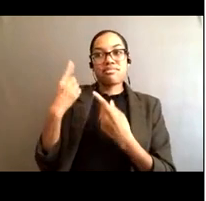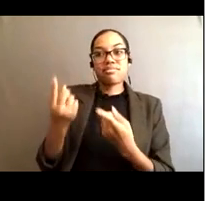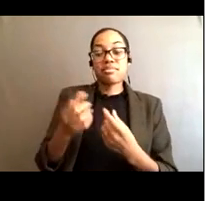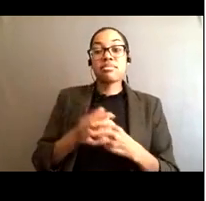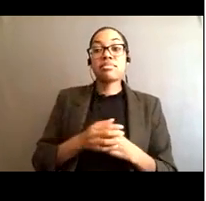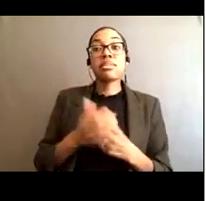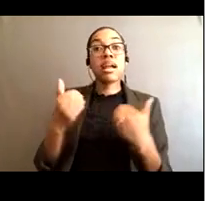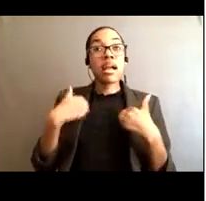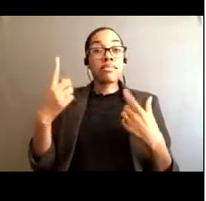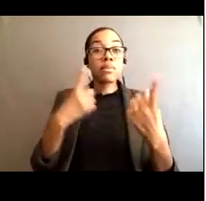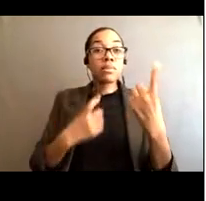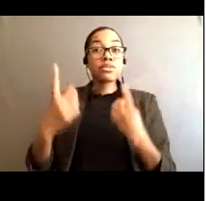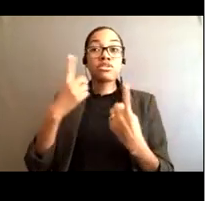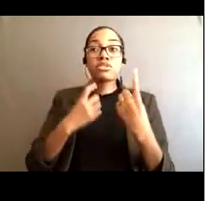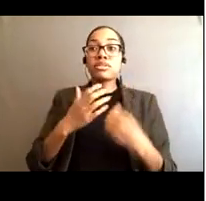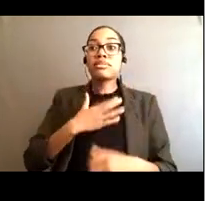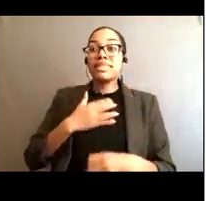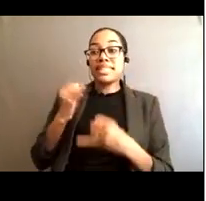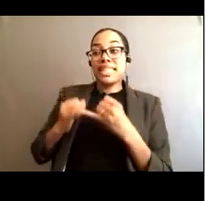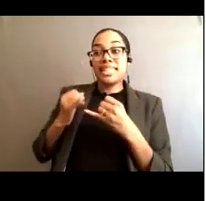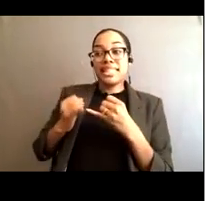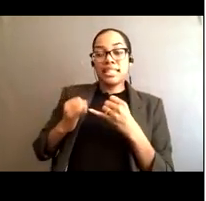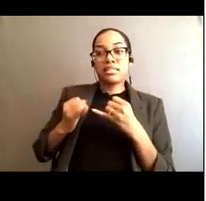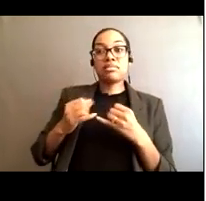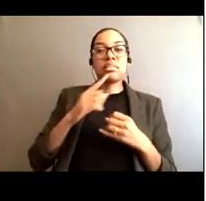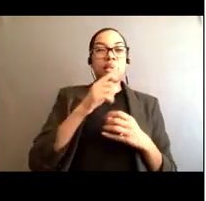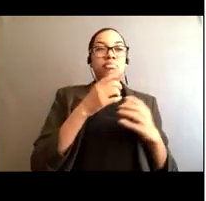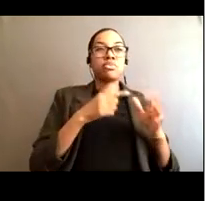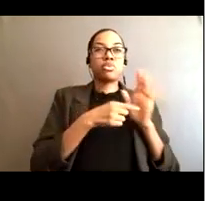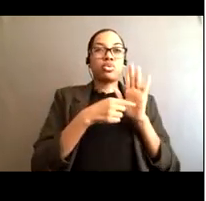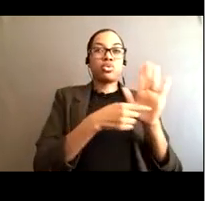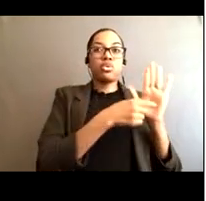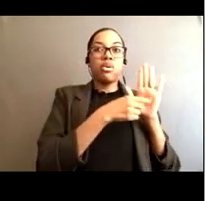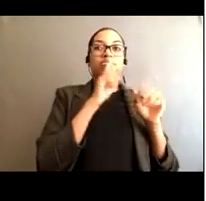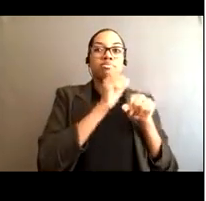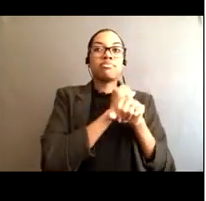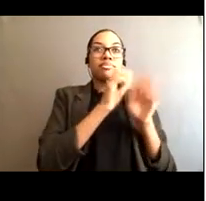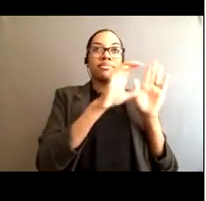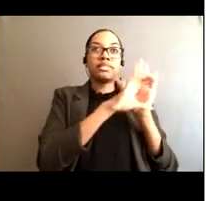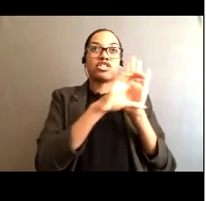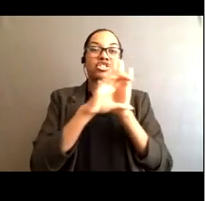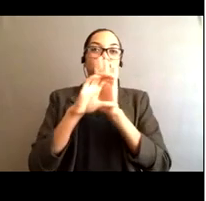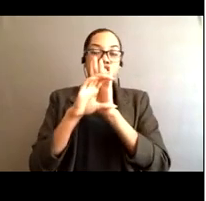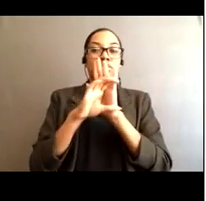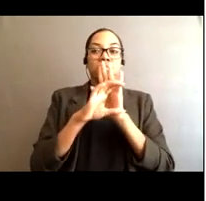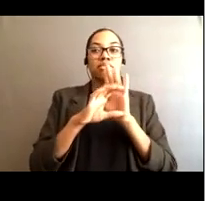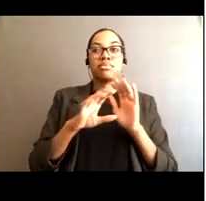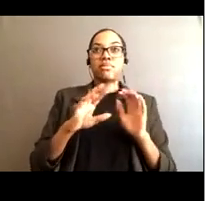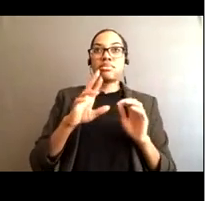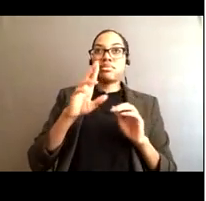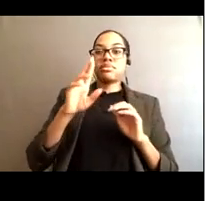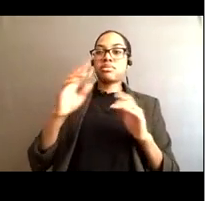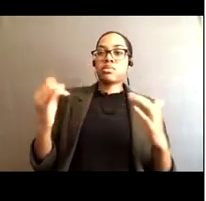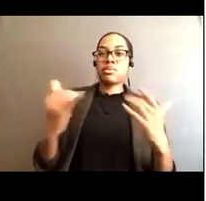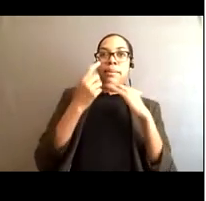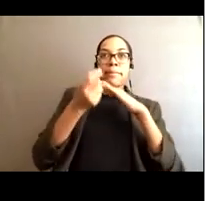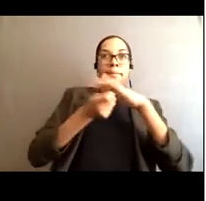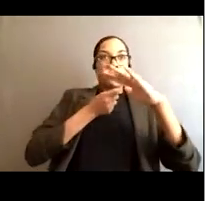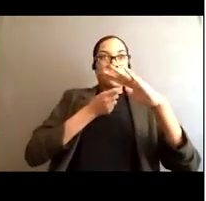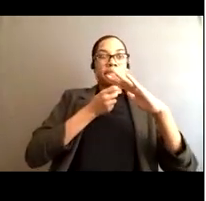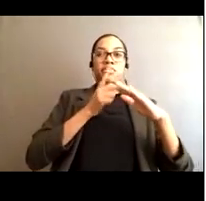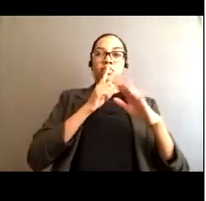questions for us, at the end, when I'm done showing some real life pictures on the beach of what rip currents can look like,